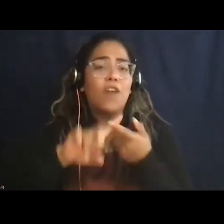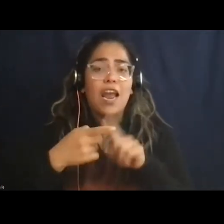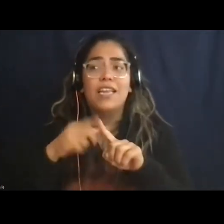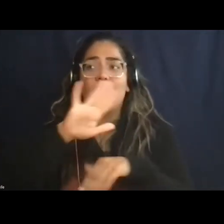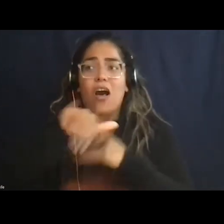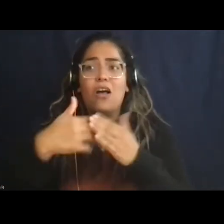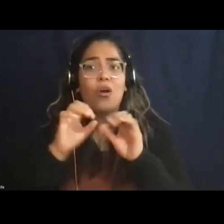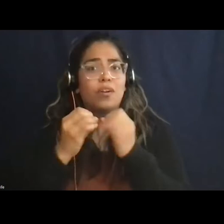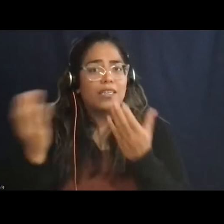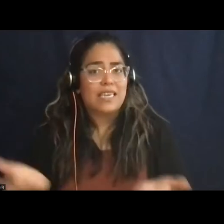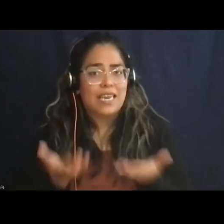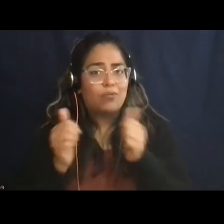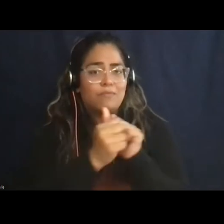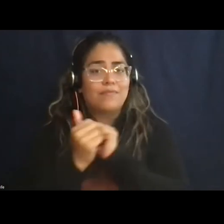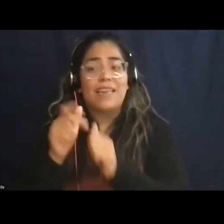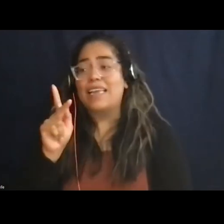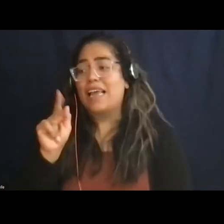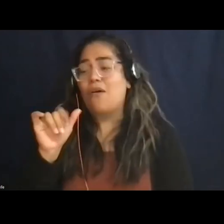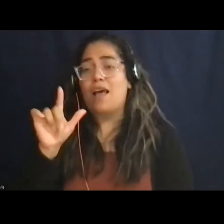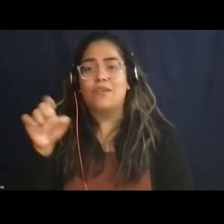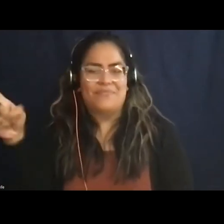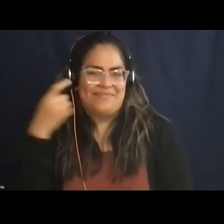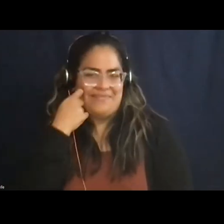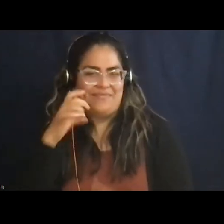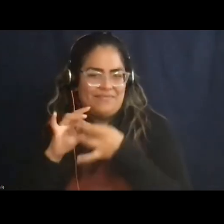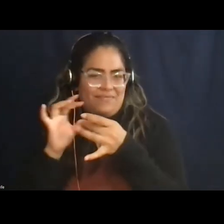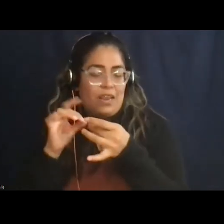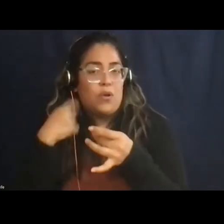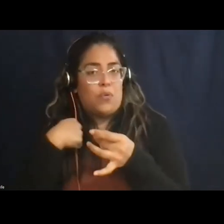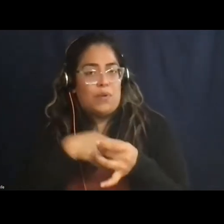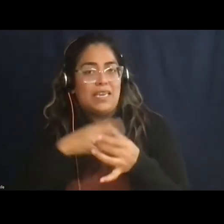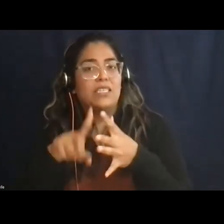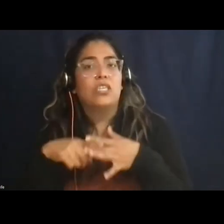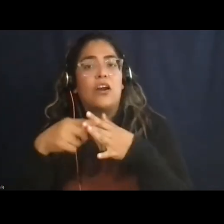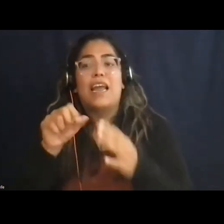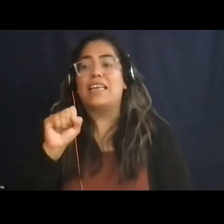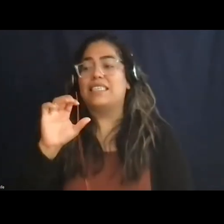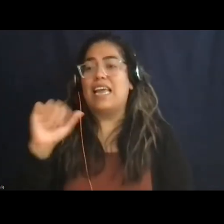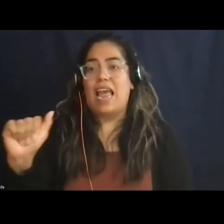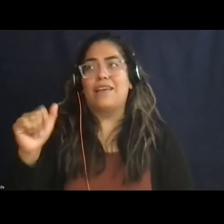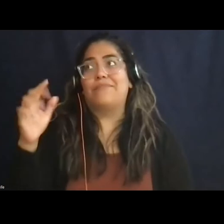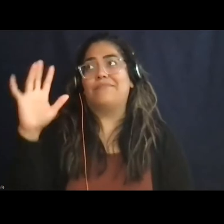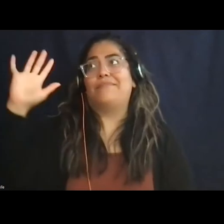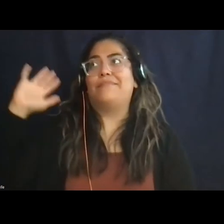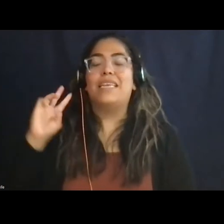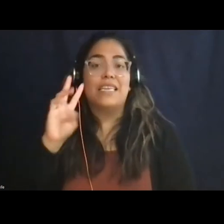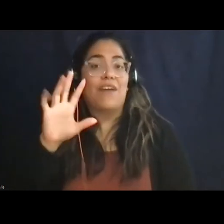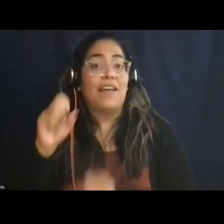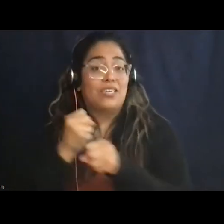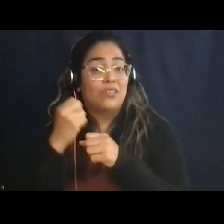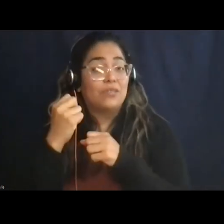together. As Kyle mentioned, we did start SEA 65 years ago this year